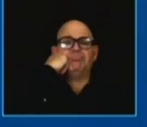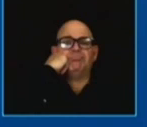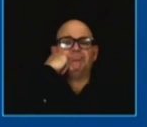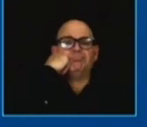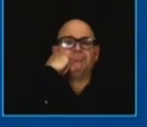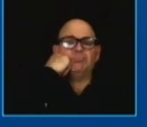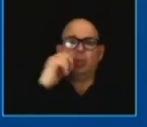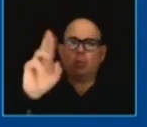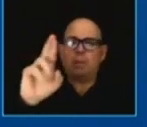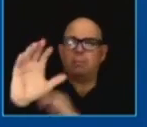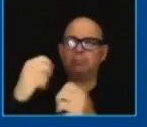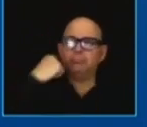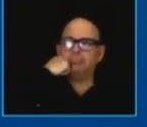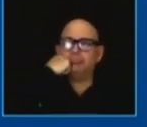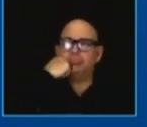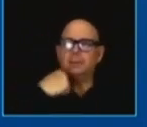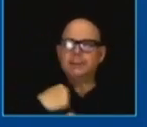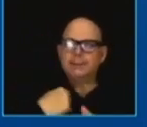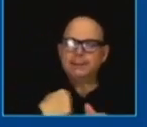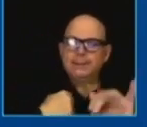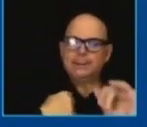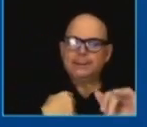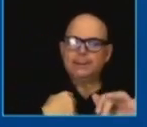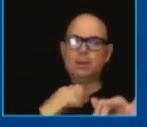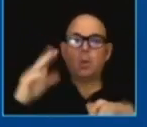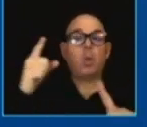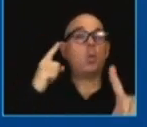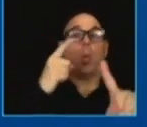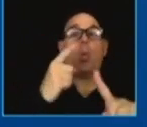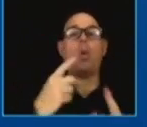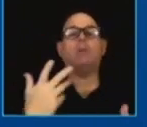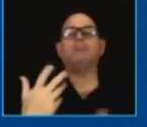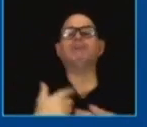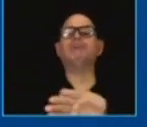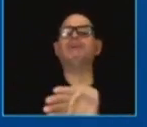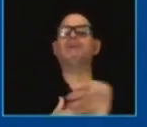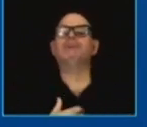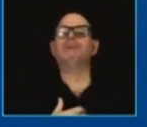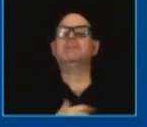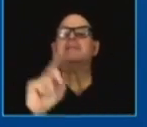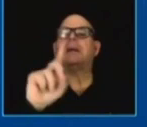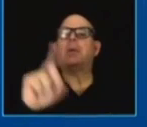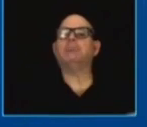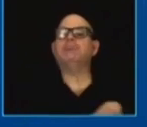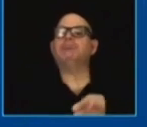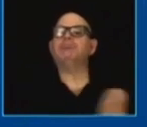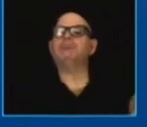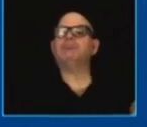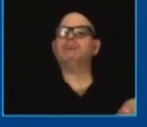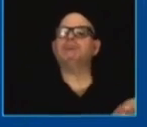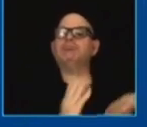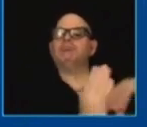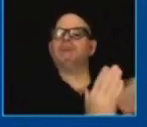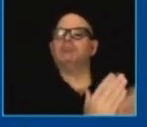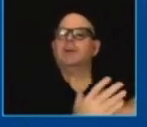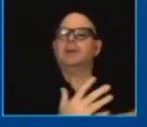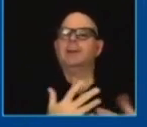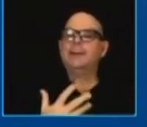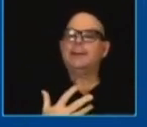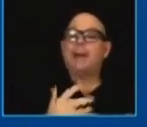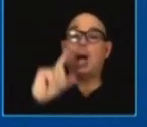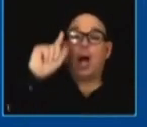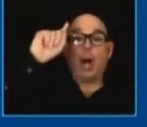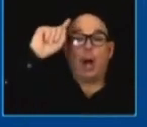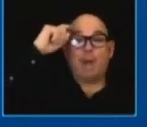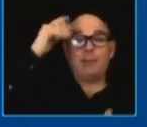to stop us if i can hold a second and just point out that the governor sununu of the uh uh up in new